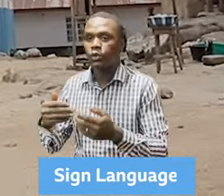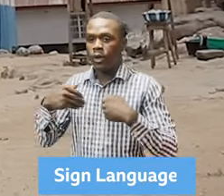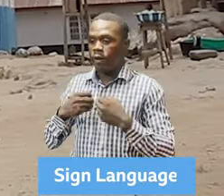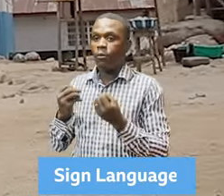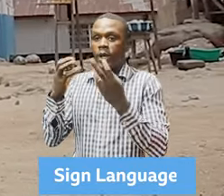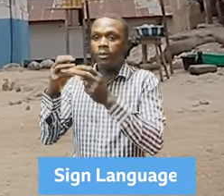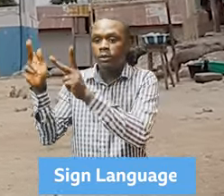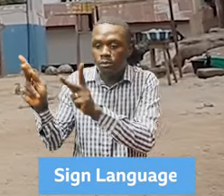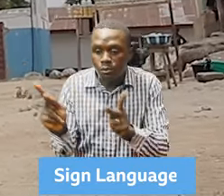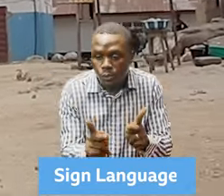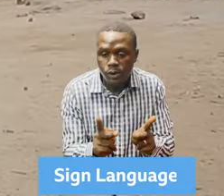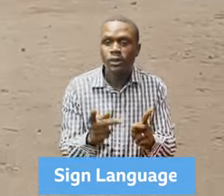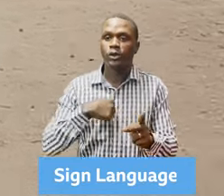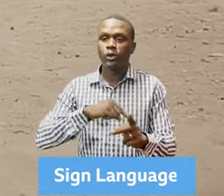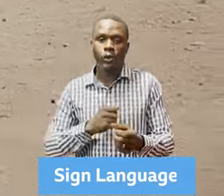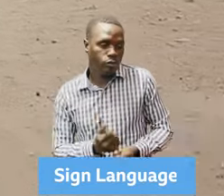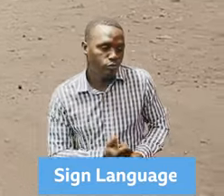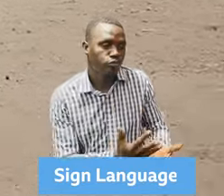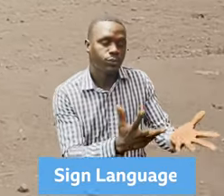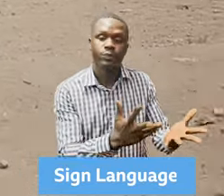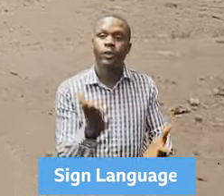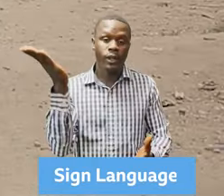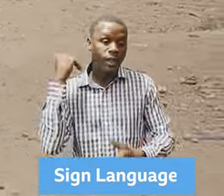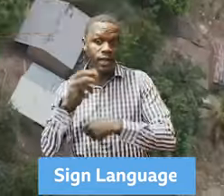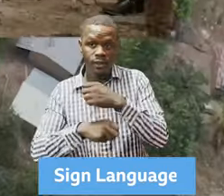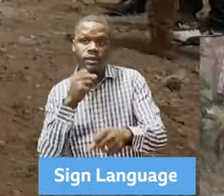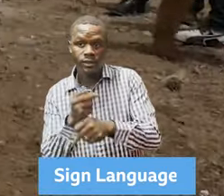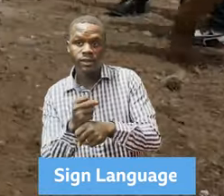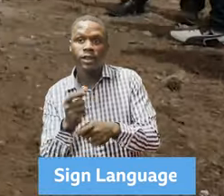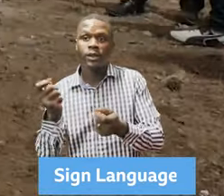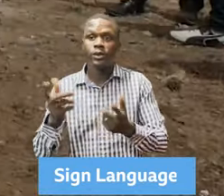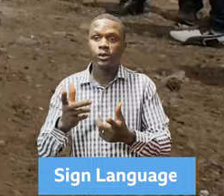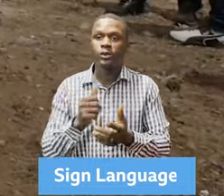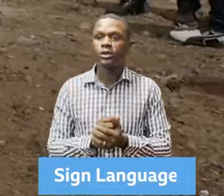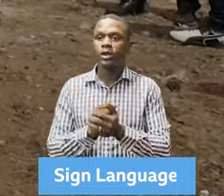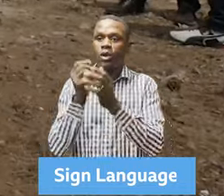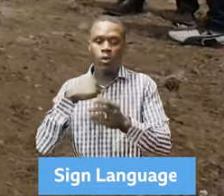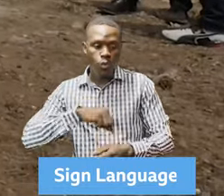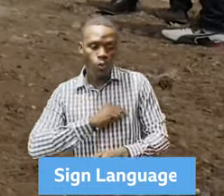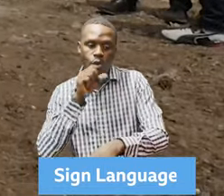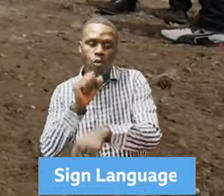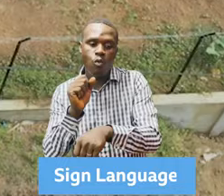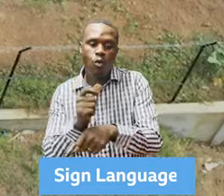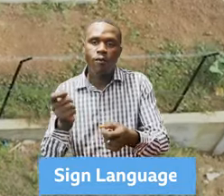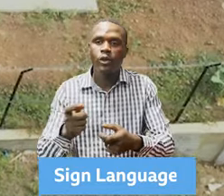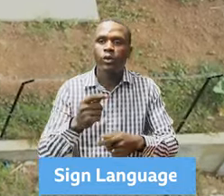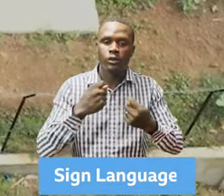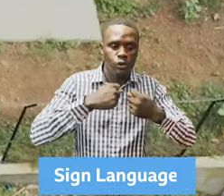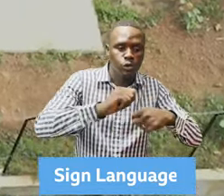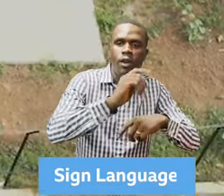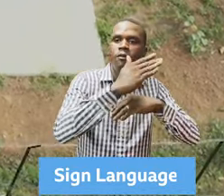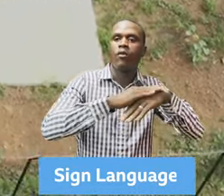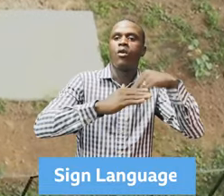procurement support. This last year, we've been working in particular on critical infrastructure and technology